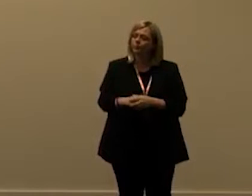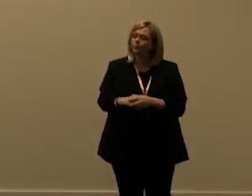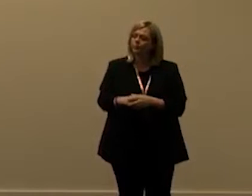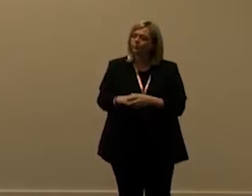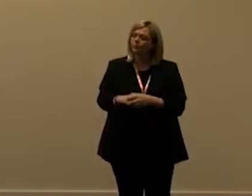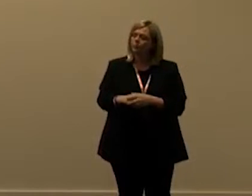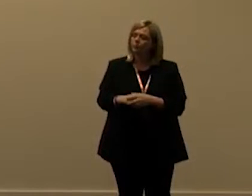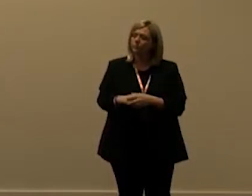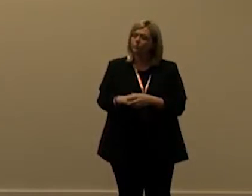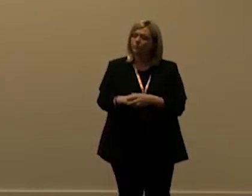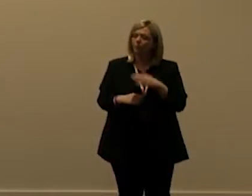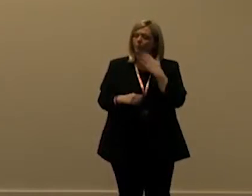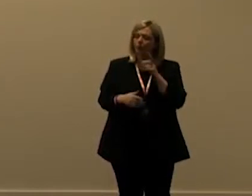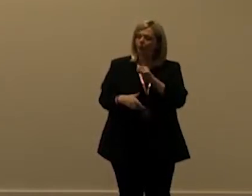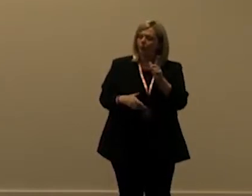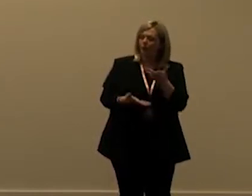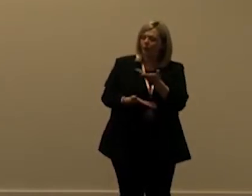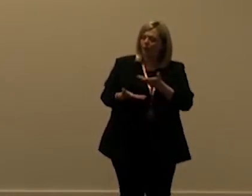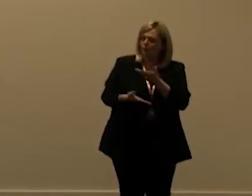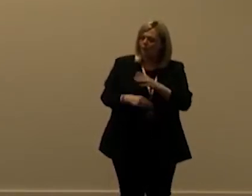um so coming to that later as well